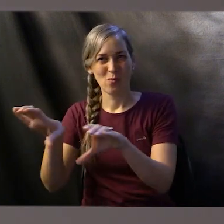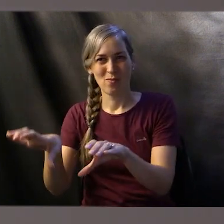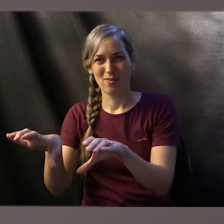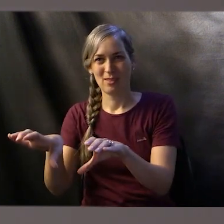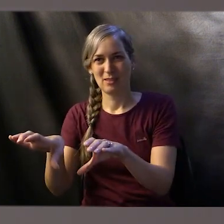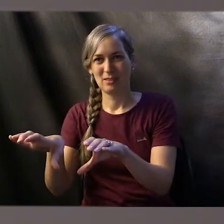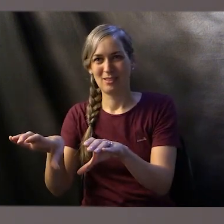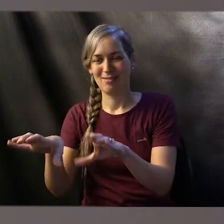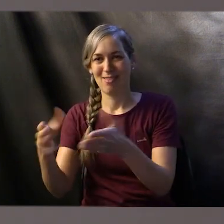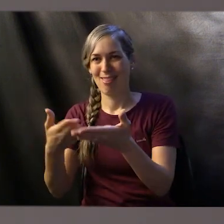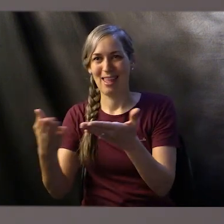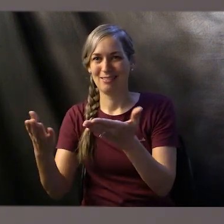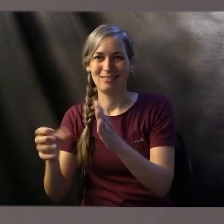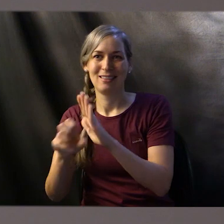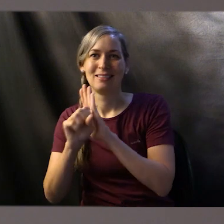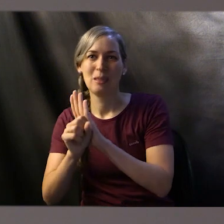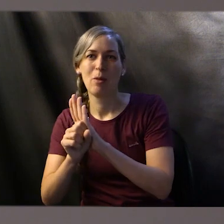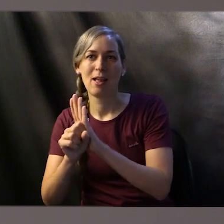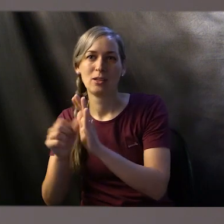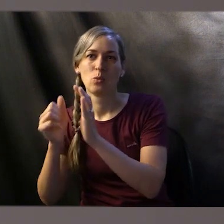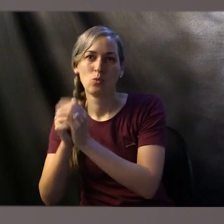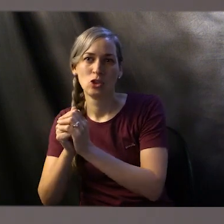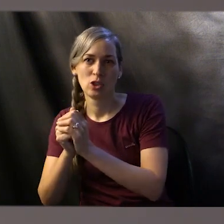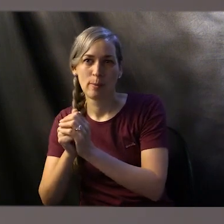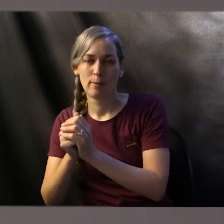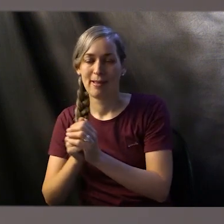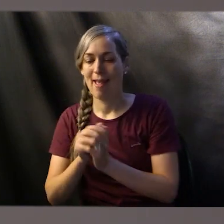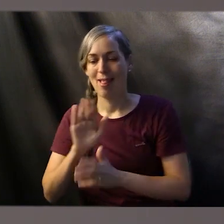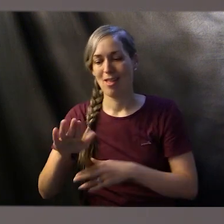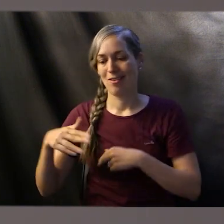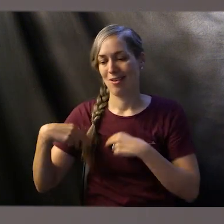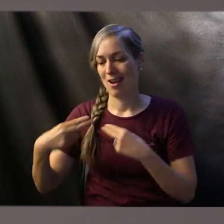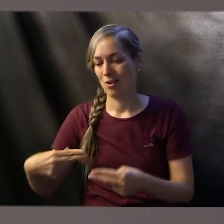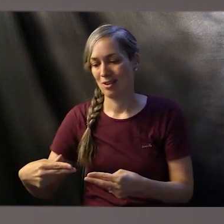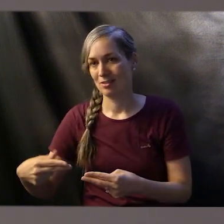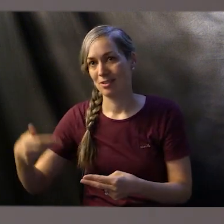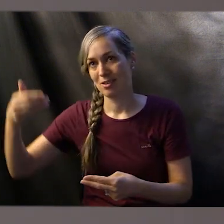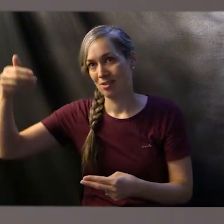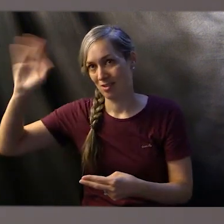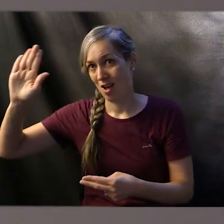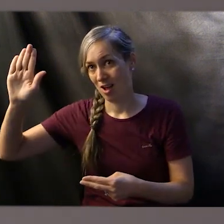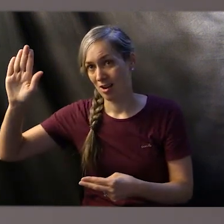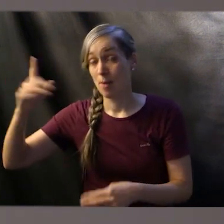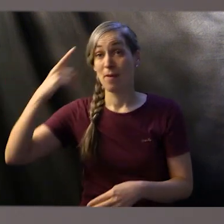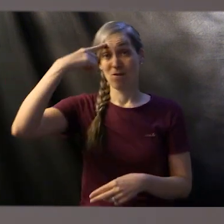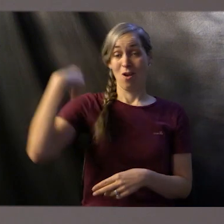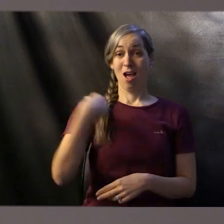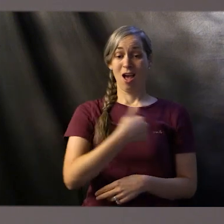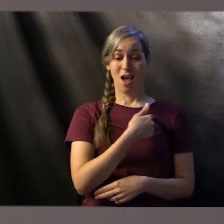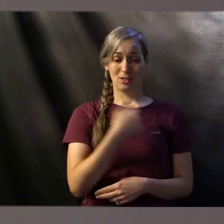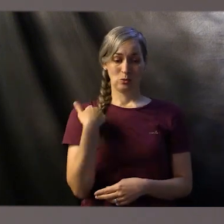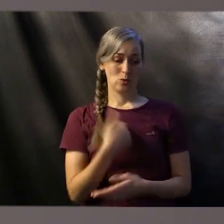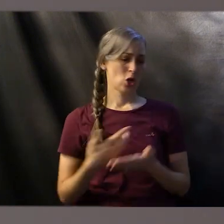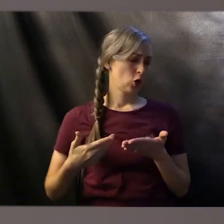only symbolized worship. and also their inheritance was God. For us as